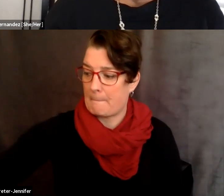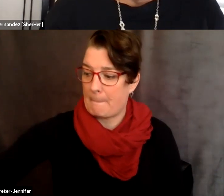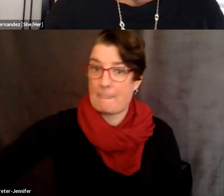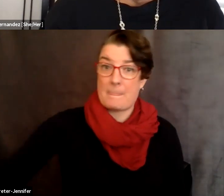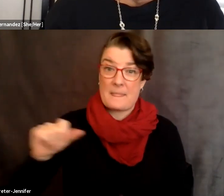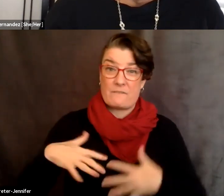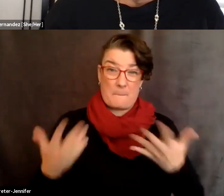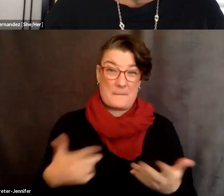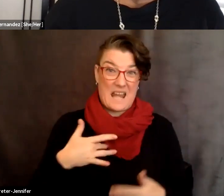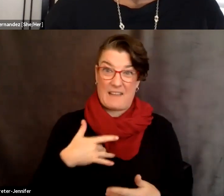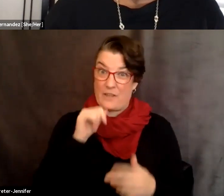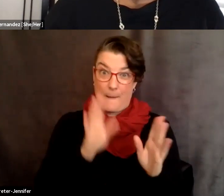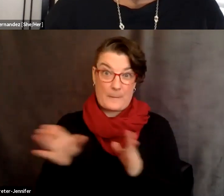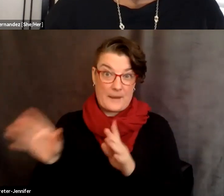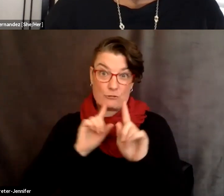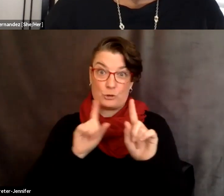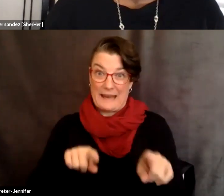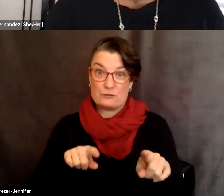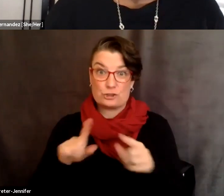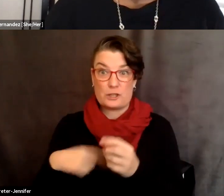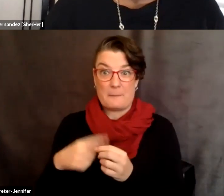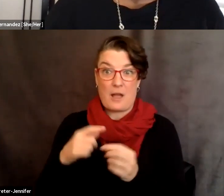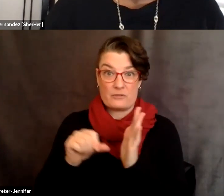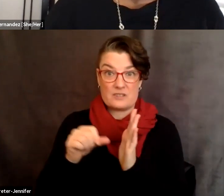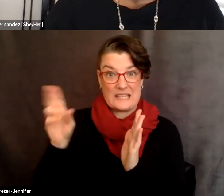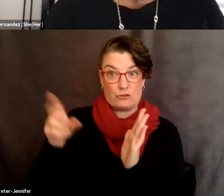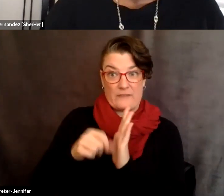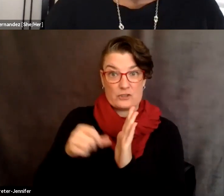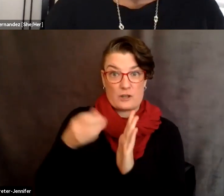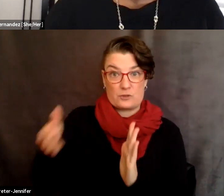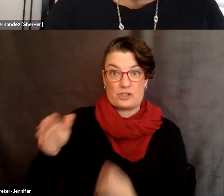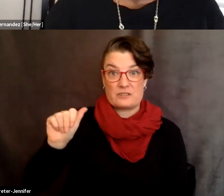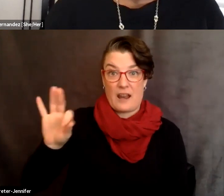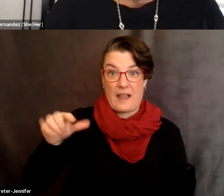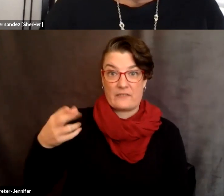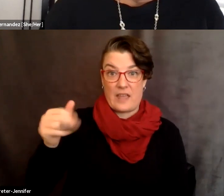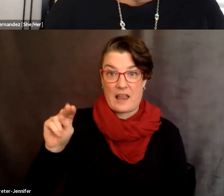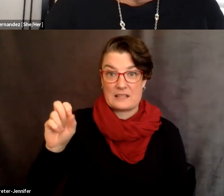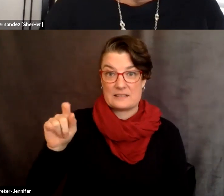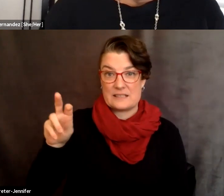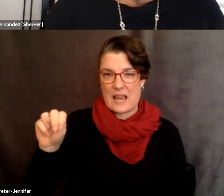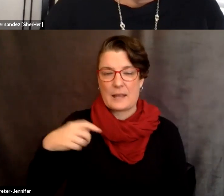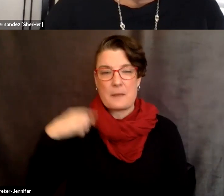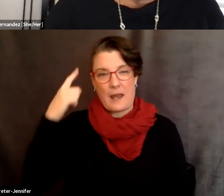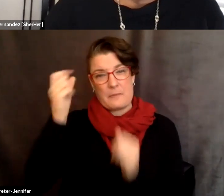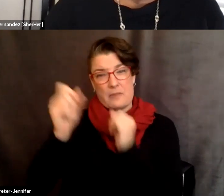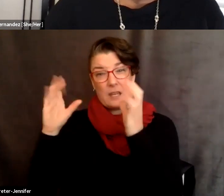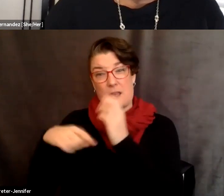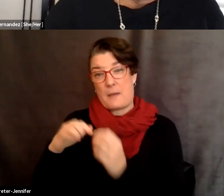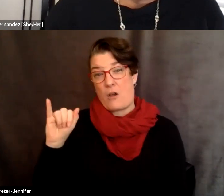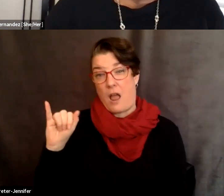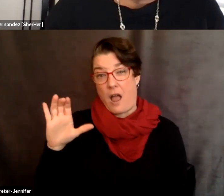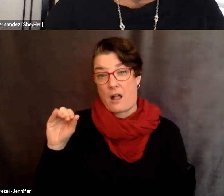Afghanistan. Um, but I, I guess I take the point of the question is to kind of think about at times I'm thinking about iconoclasm in